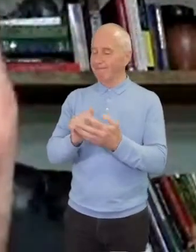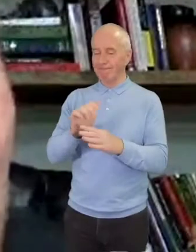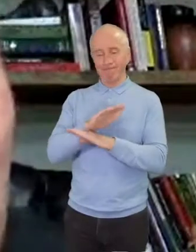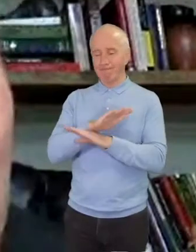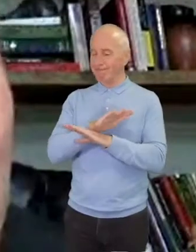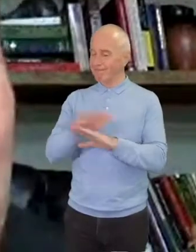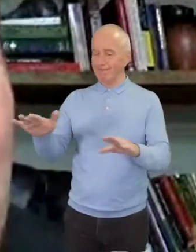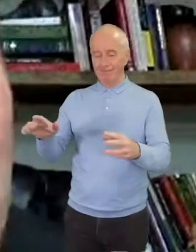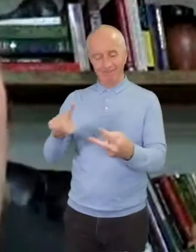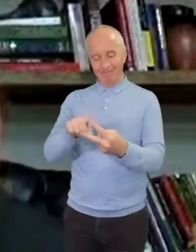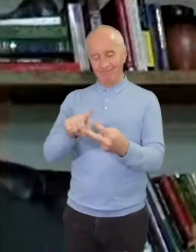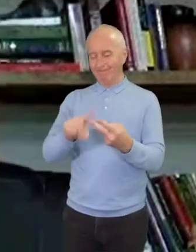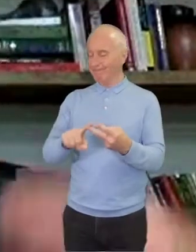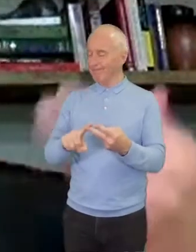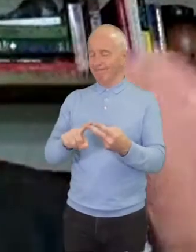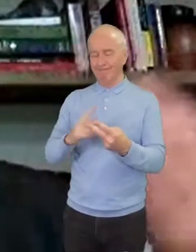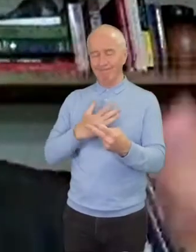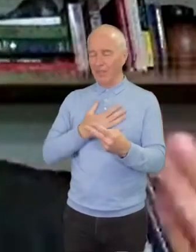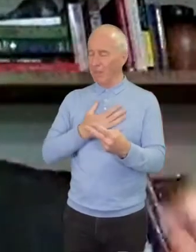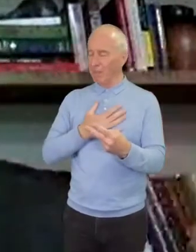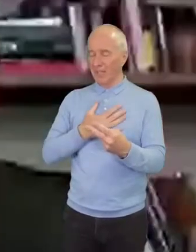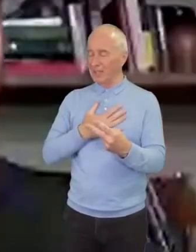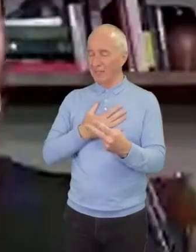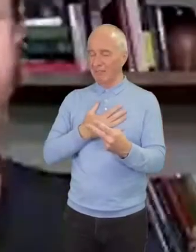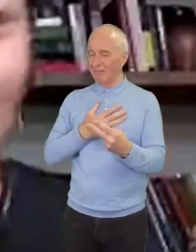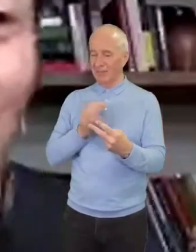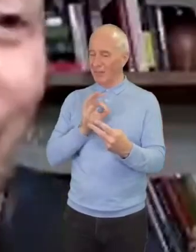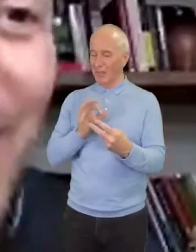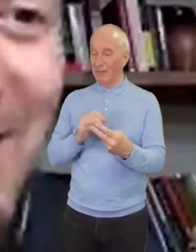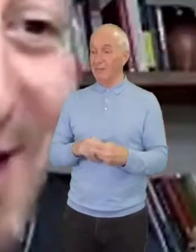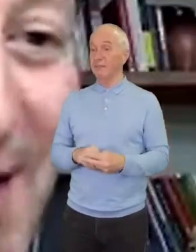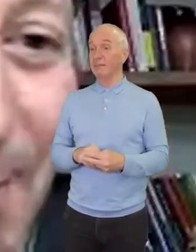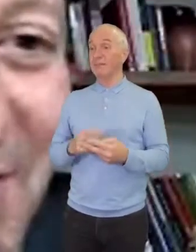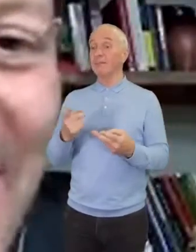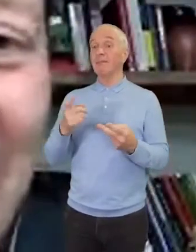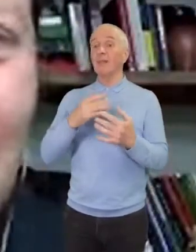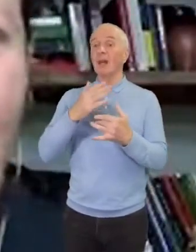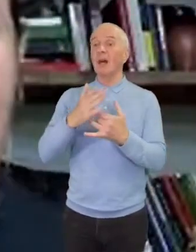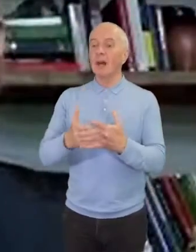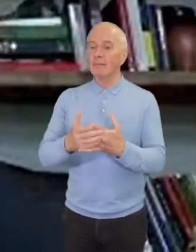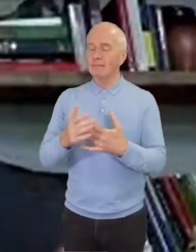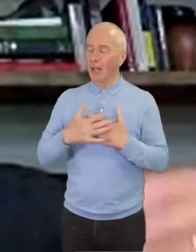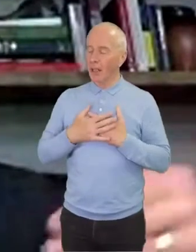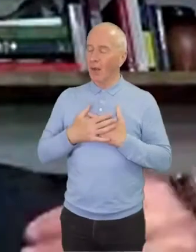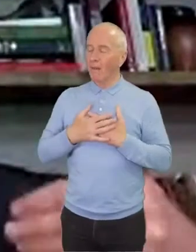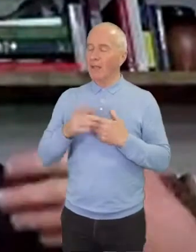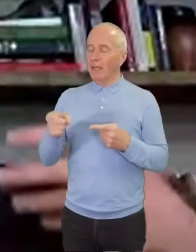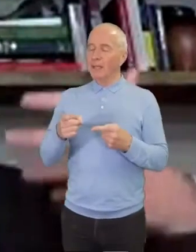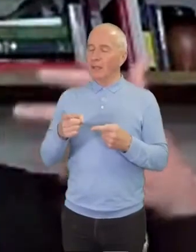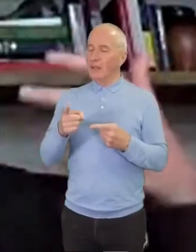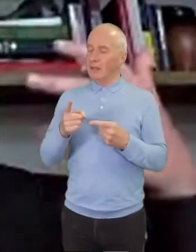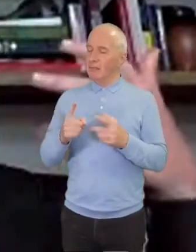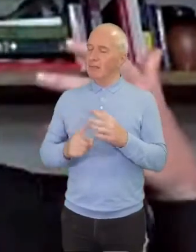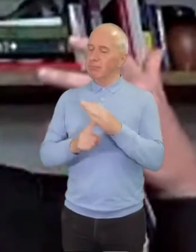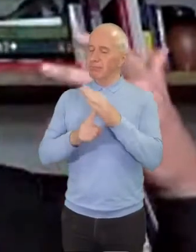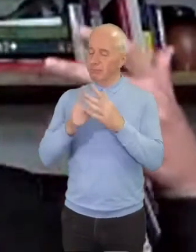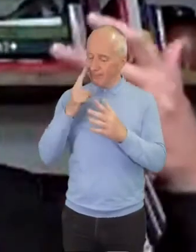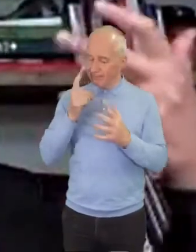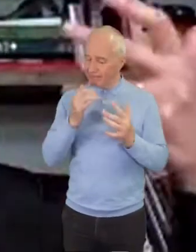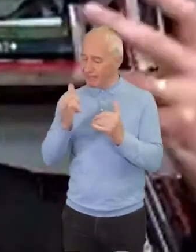compassion right. And in the end, love is the litmus test, right? If our